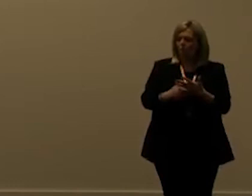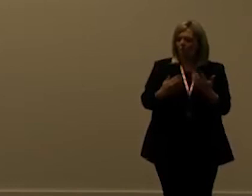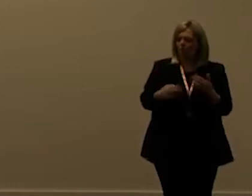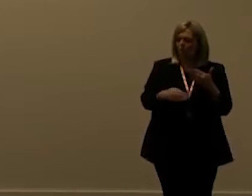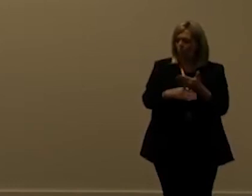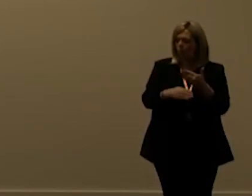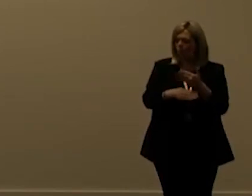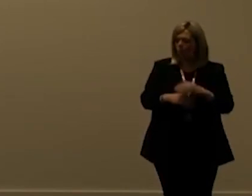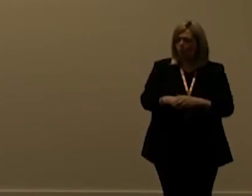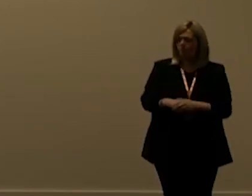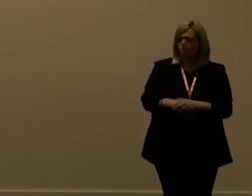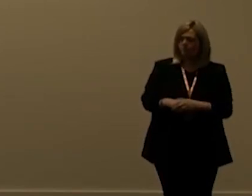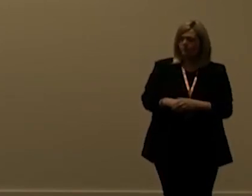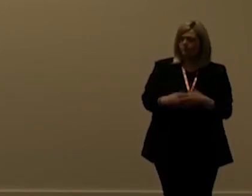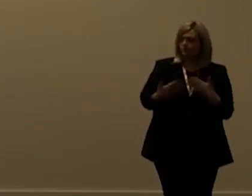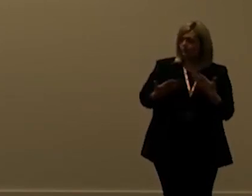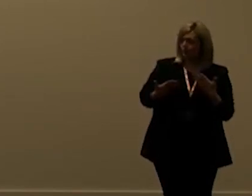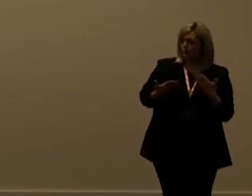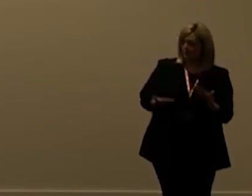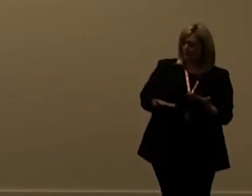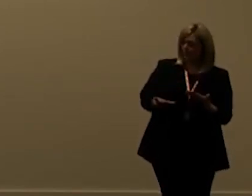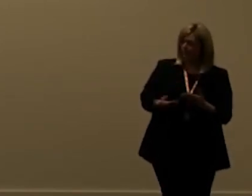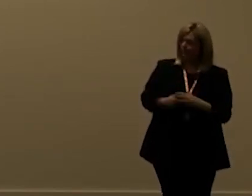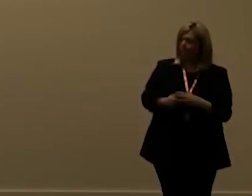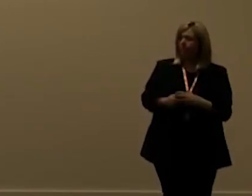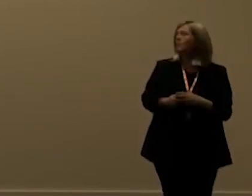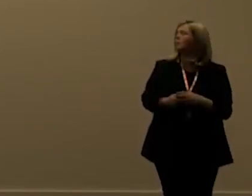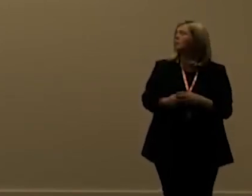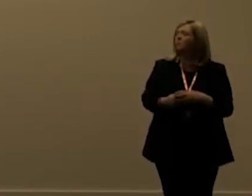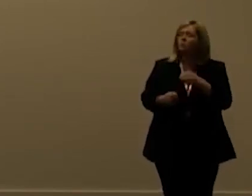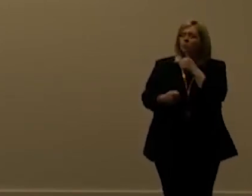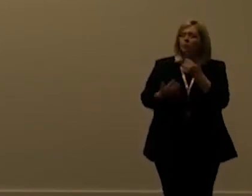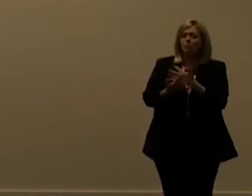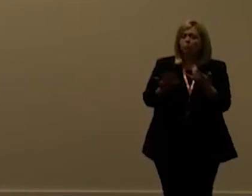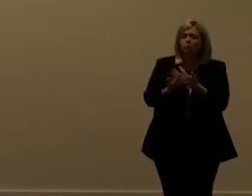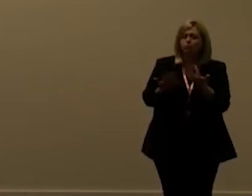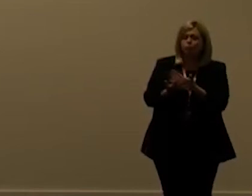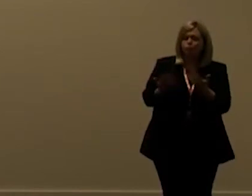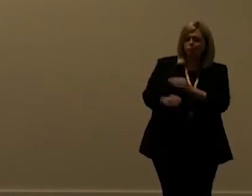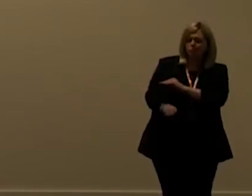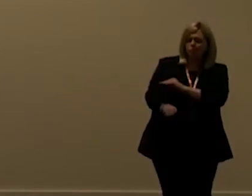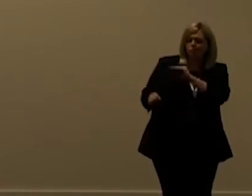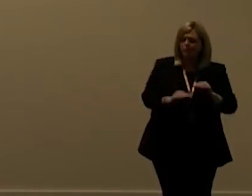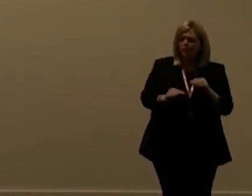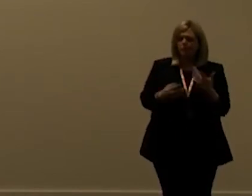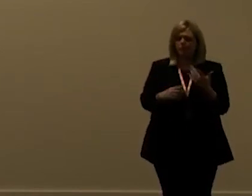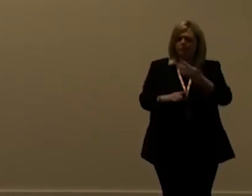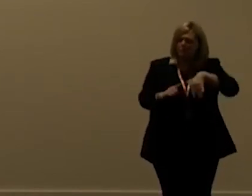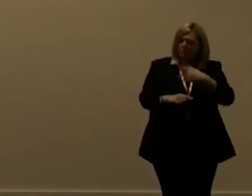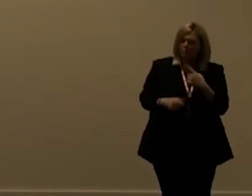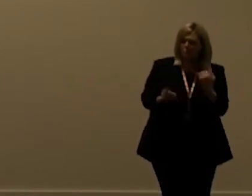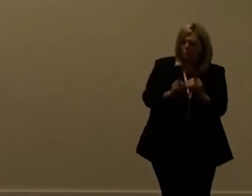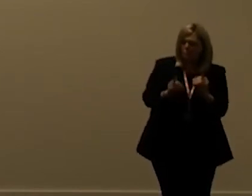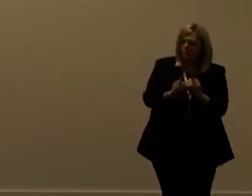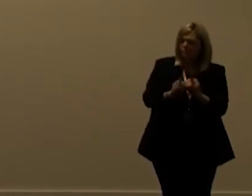what happens then is when you're doing lots of migrations and heavy heavy lifting in the background and